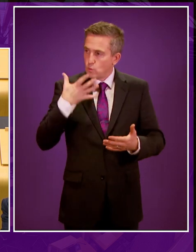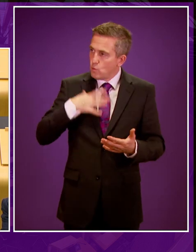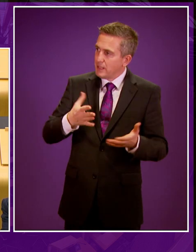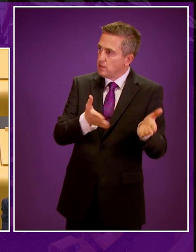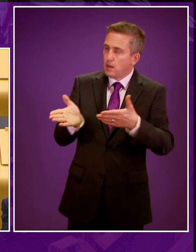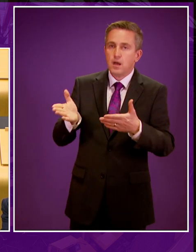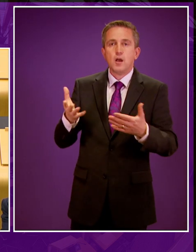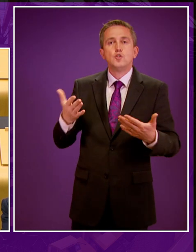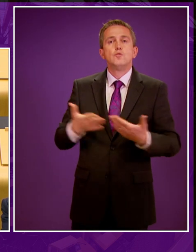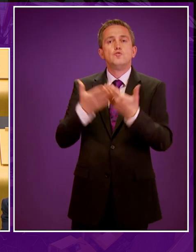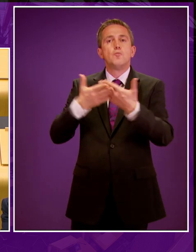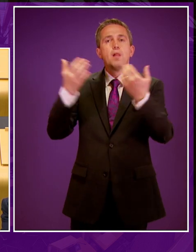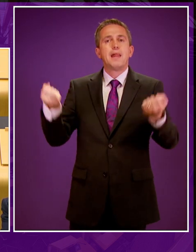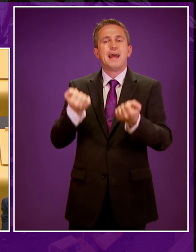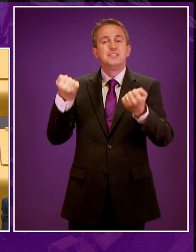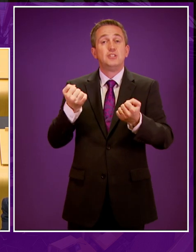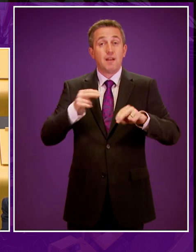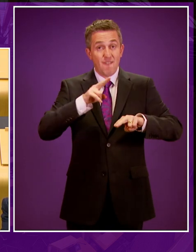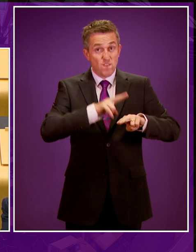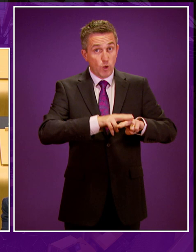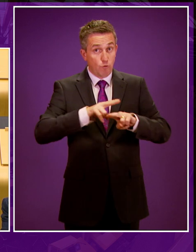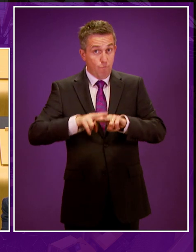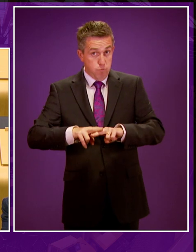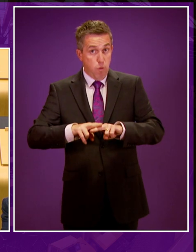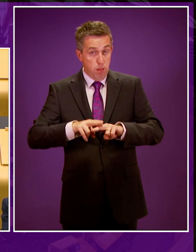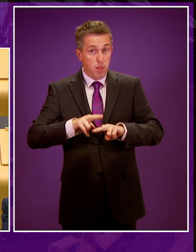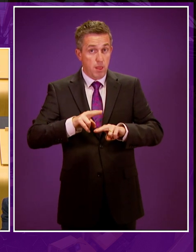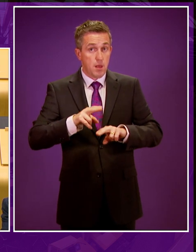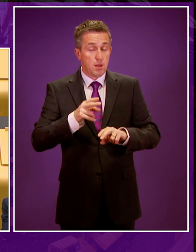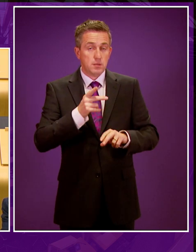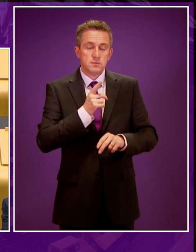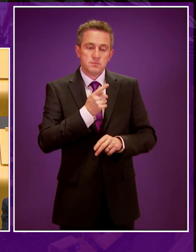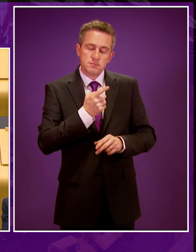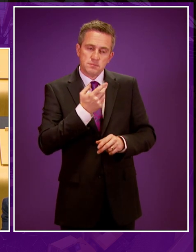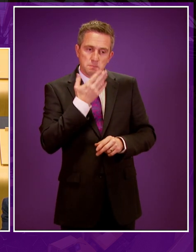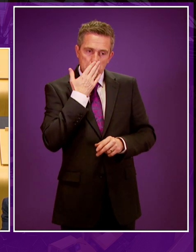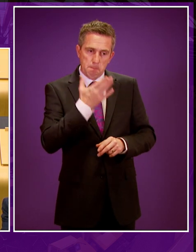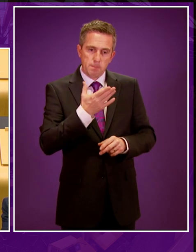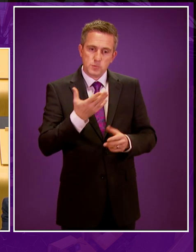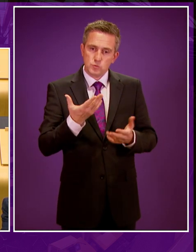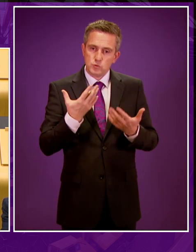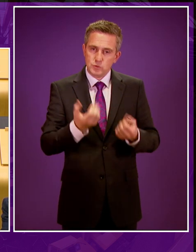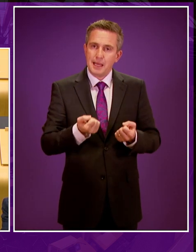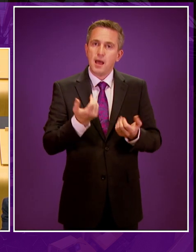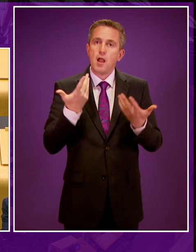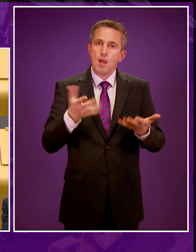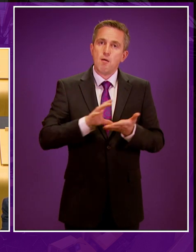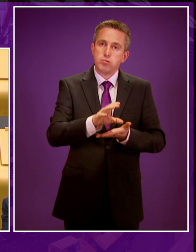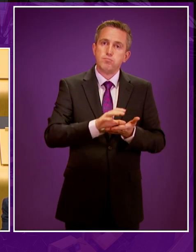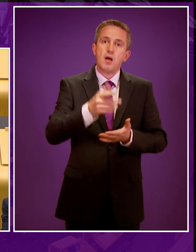renewables. Fossil fuels are estimated by the International Energy Agency to receive subsidies of